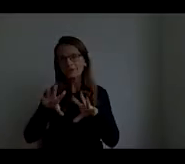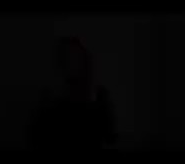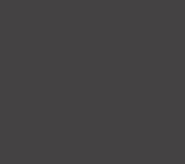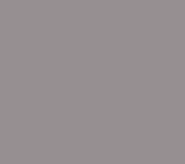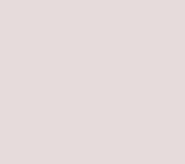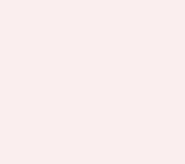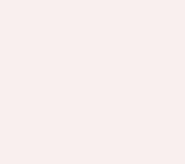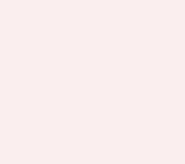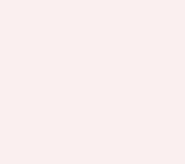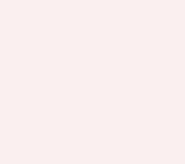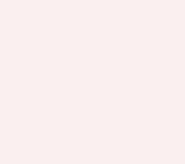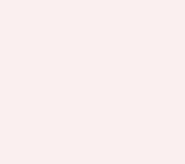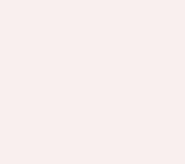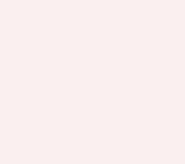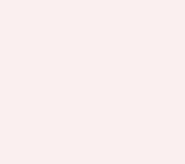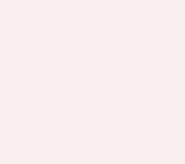thank you